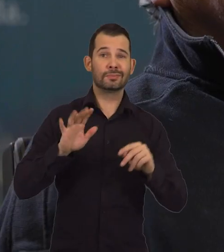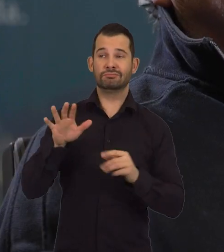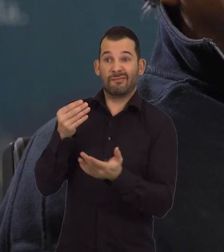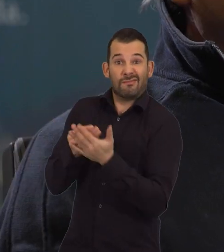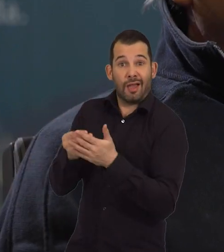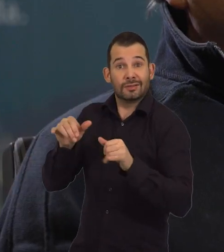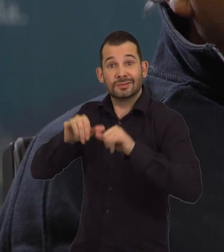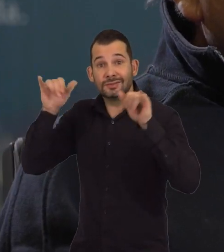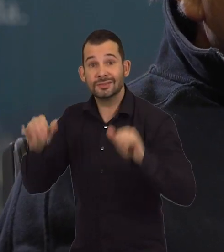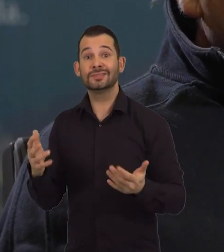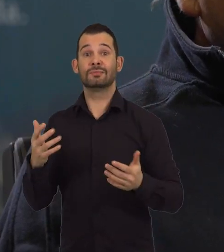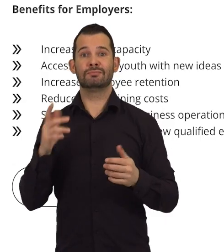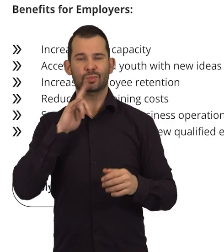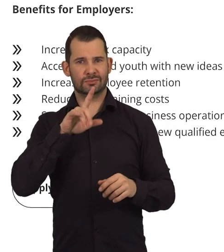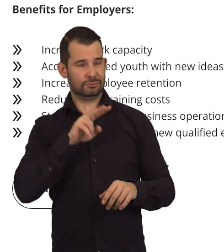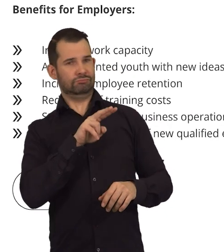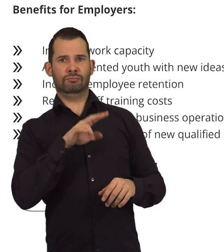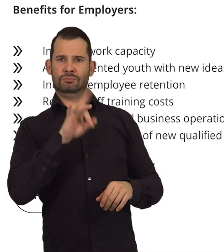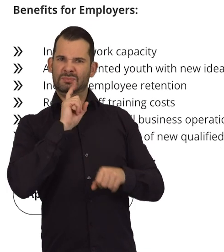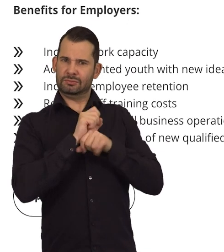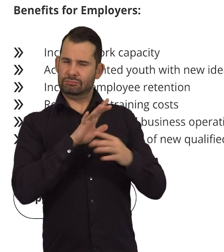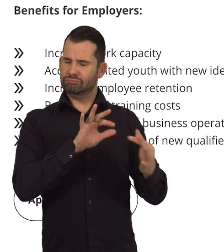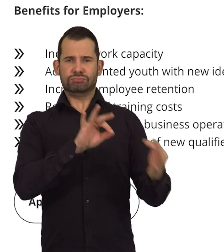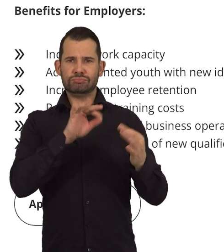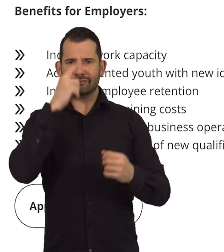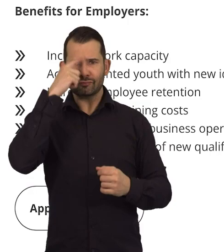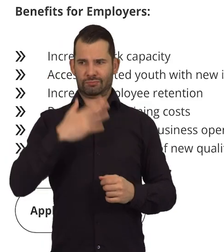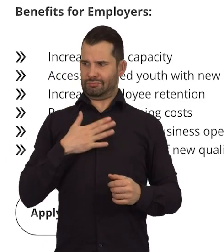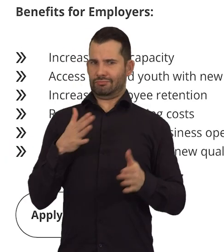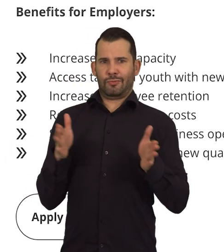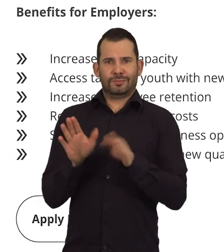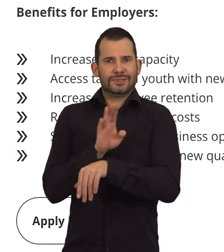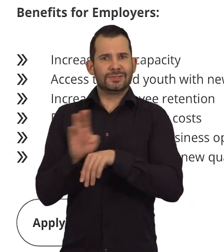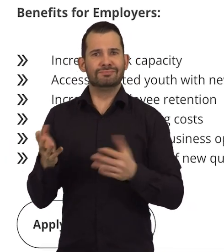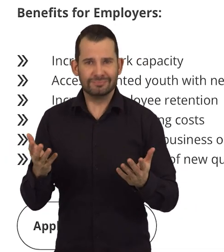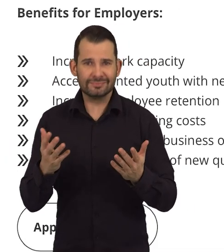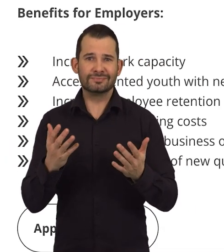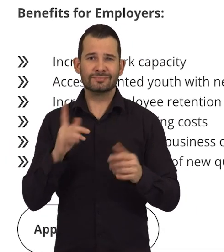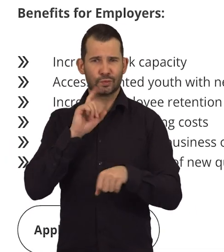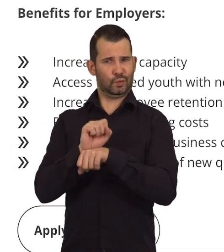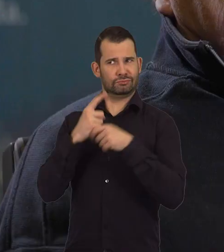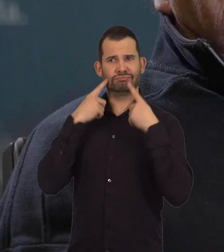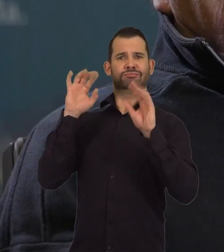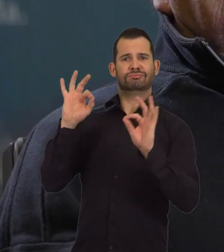people, the funding system, found absolutely perfect for a small business for me. And